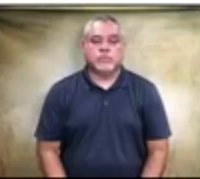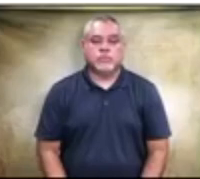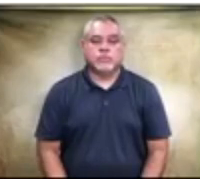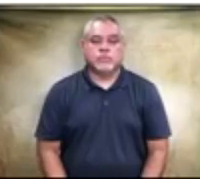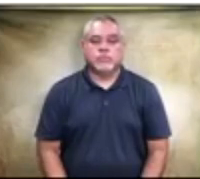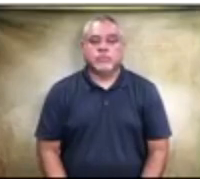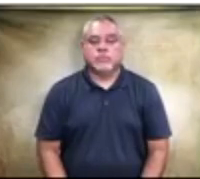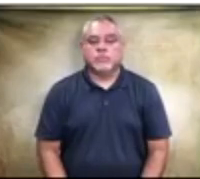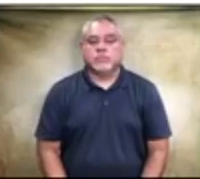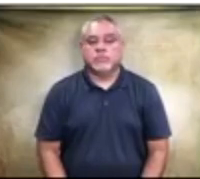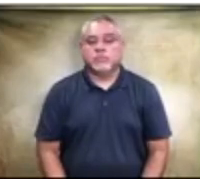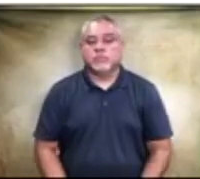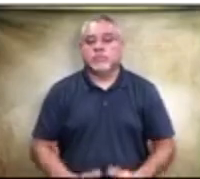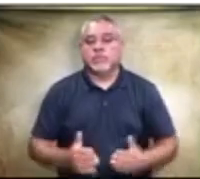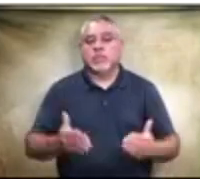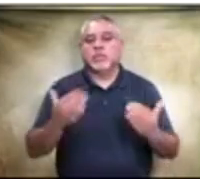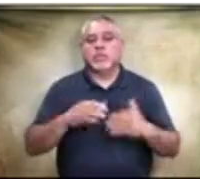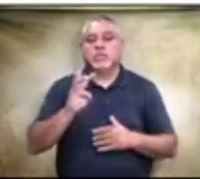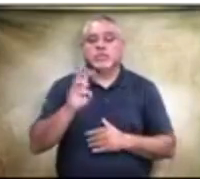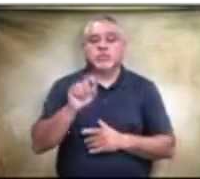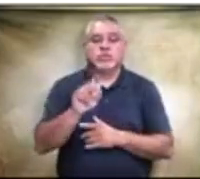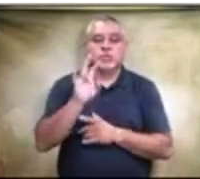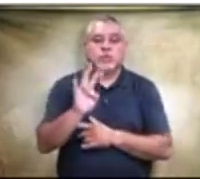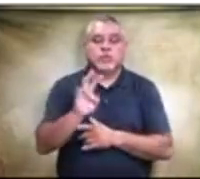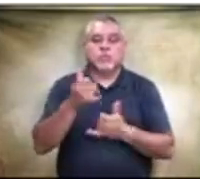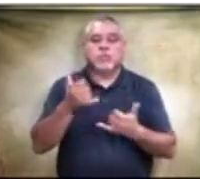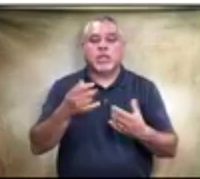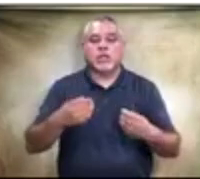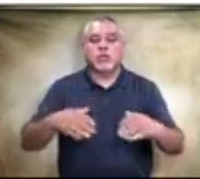all right all we'll now move on to 6.7 playgrounds and shade structures